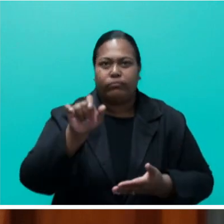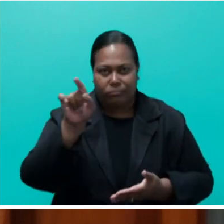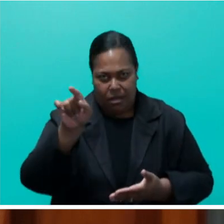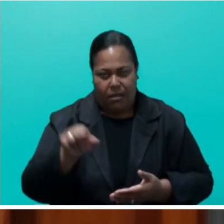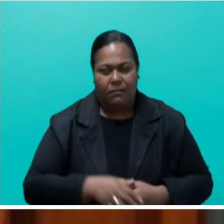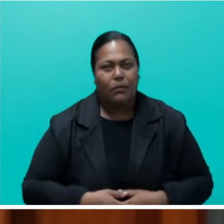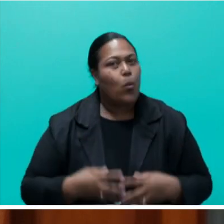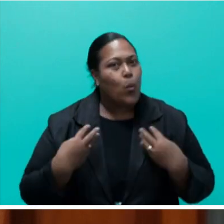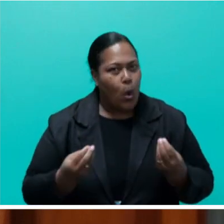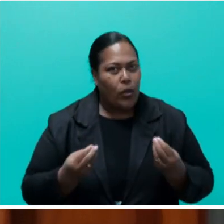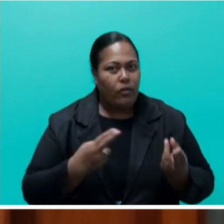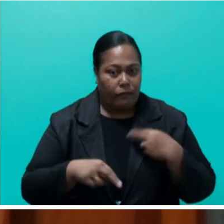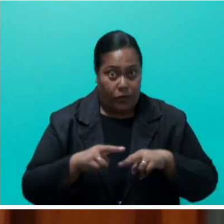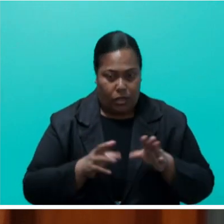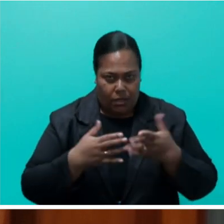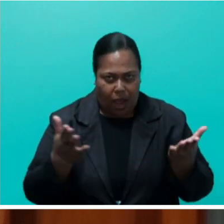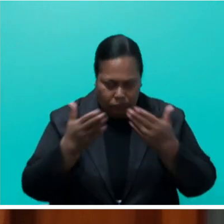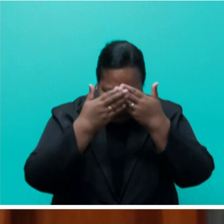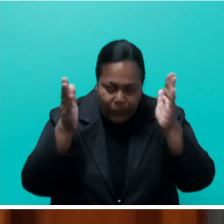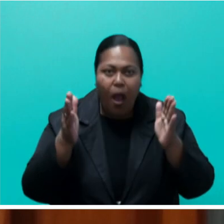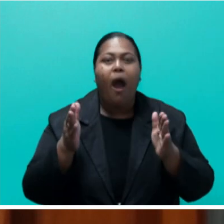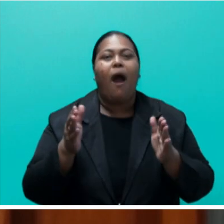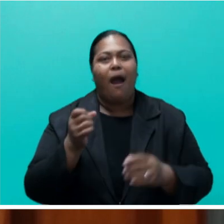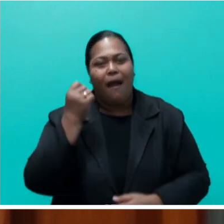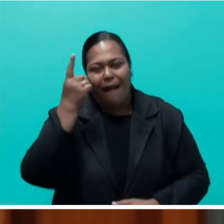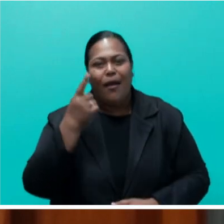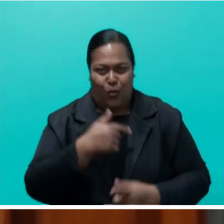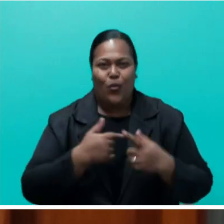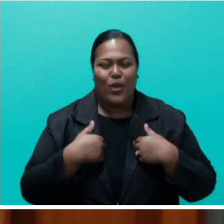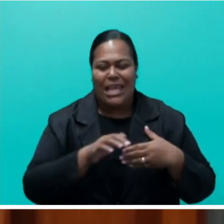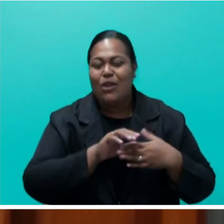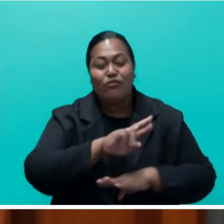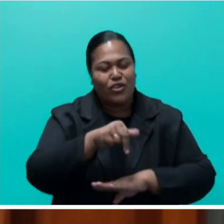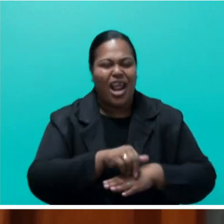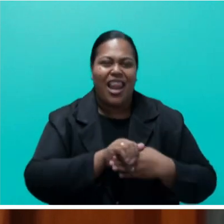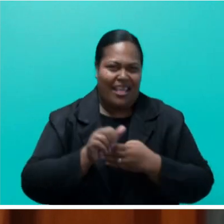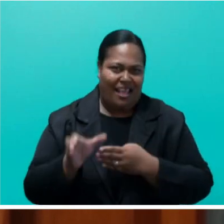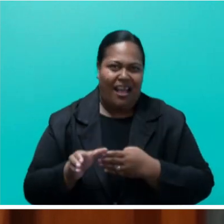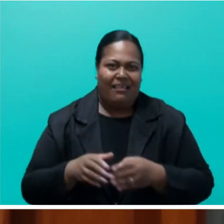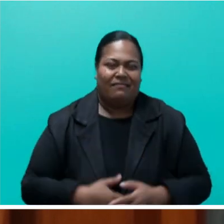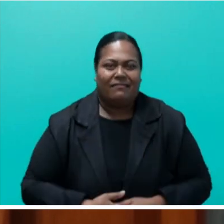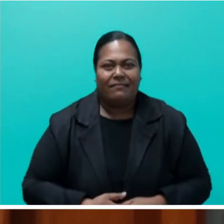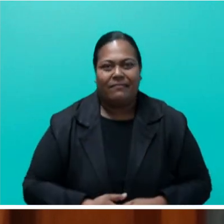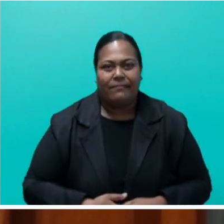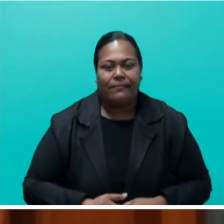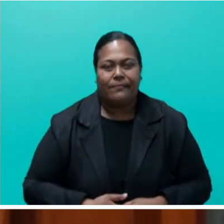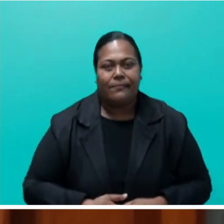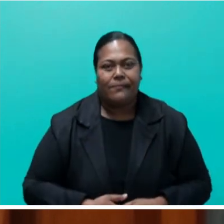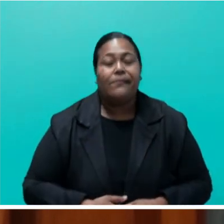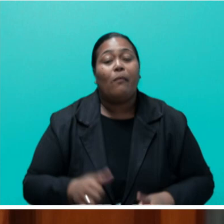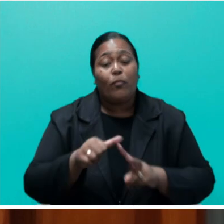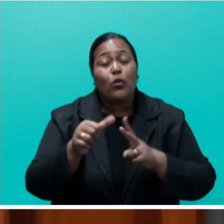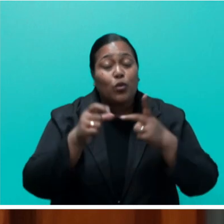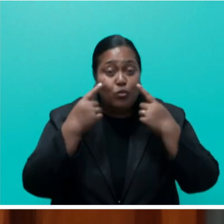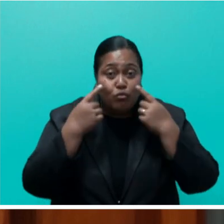and where Fiji reiterated its position as a regional leader to the ICA. It also demonstrated that